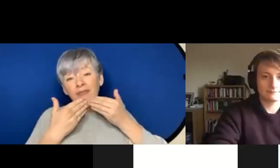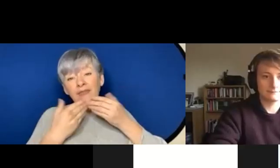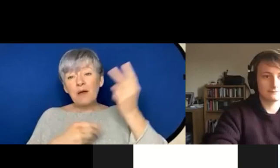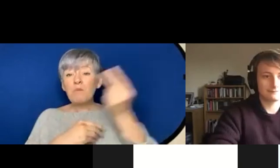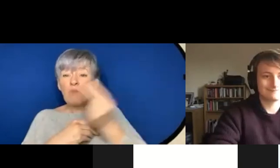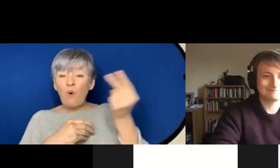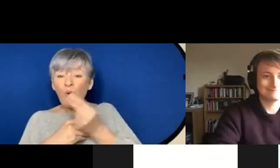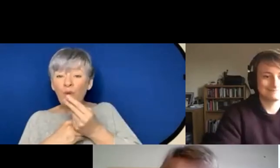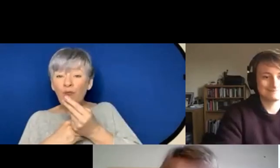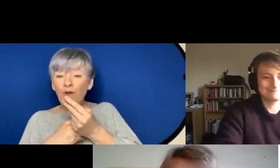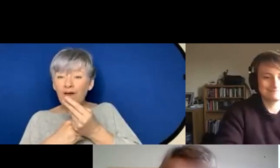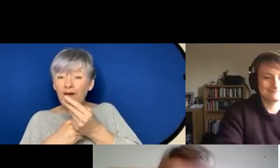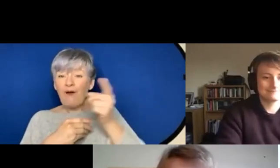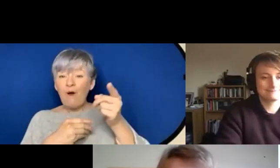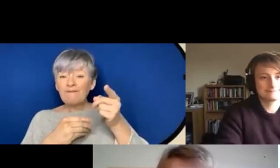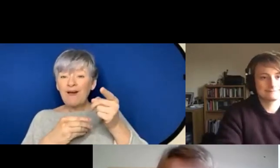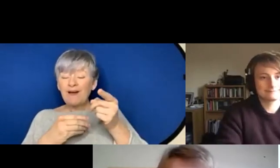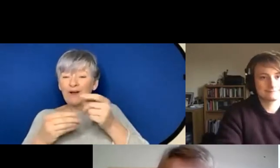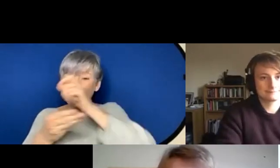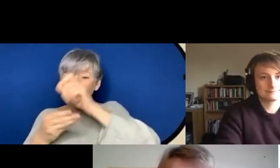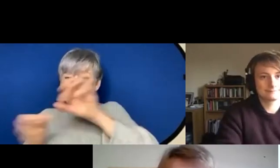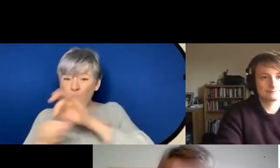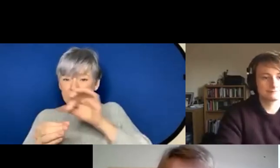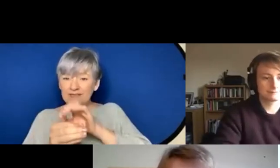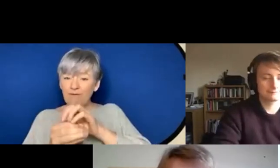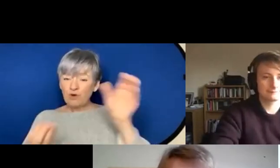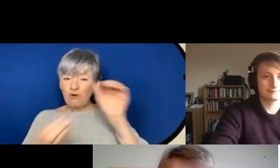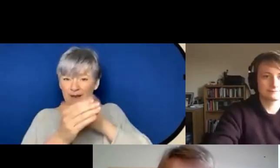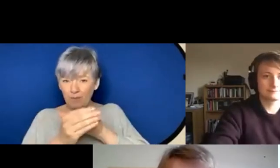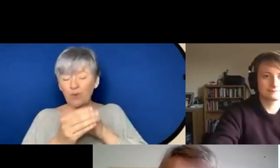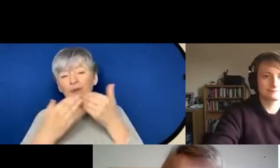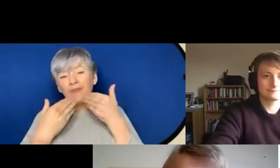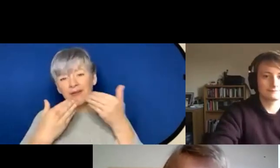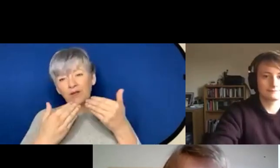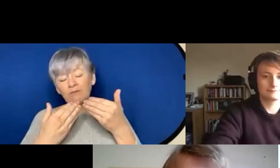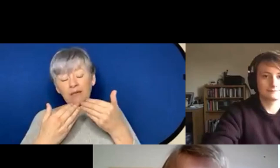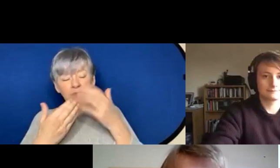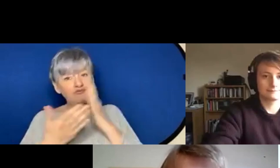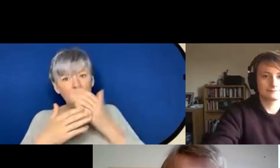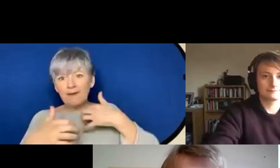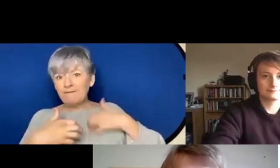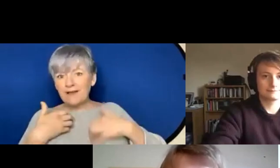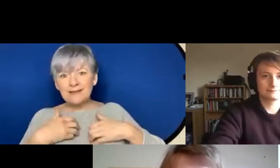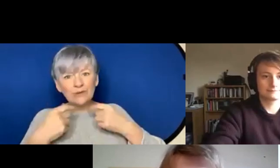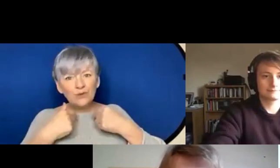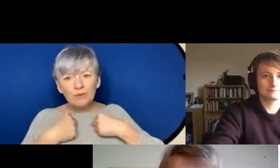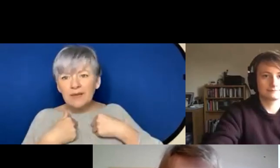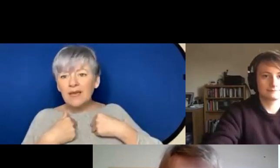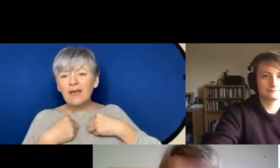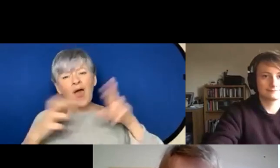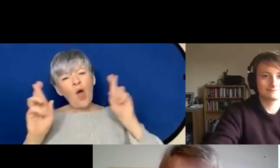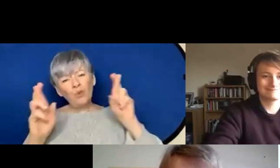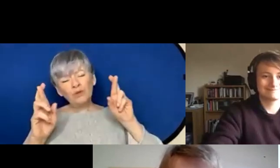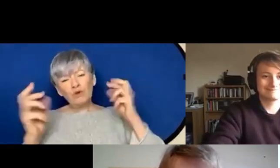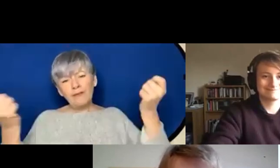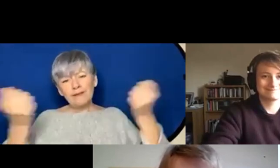of our featured composers for their input um I think it's been fascinating to me and wish you all the success